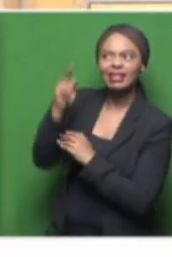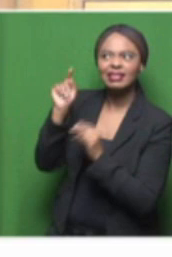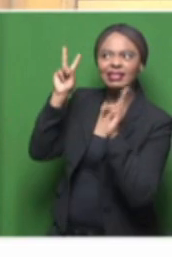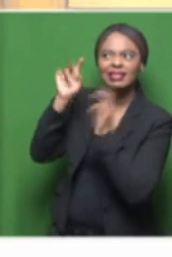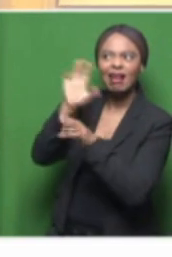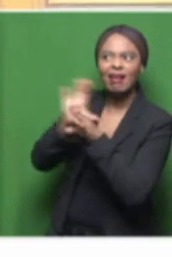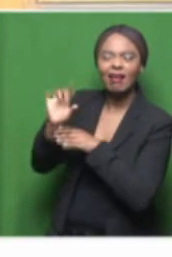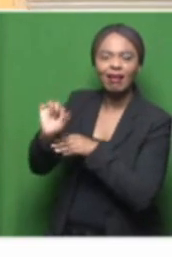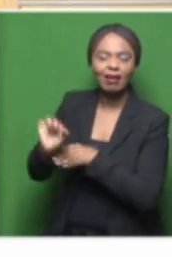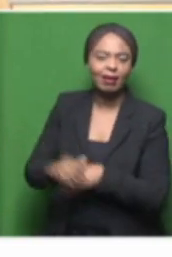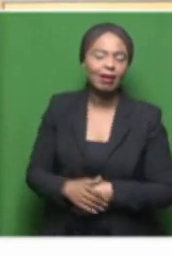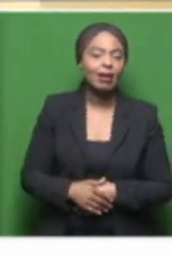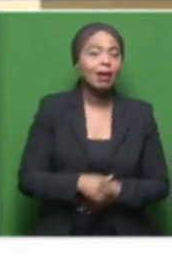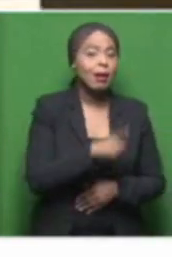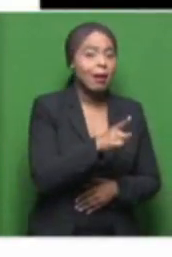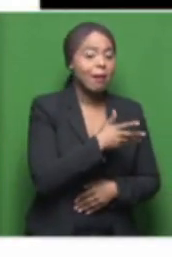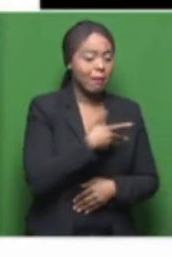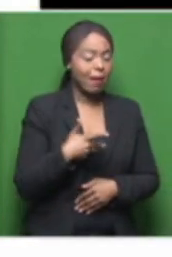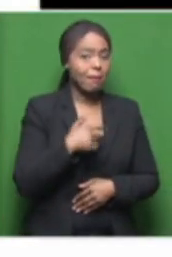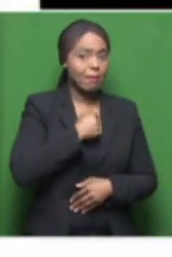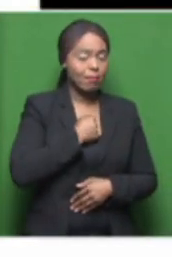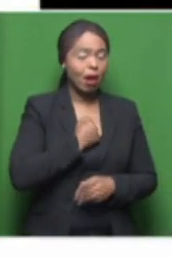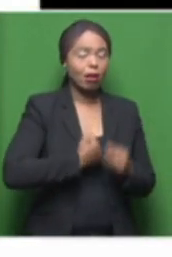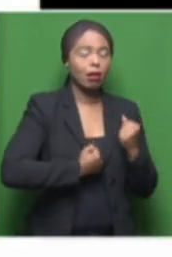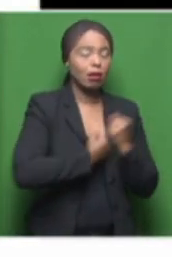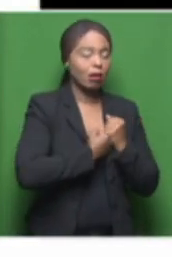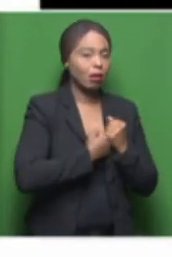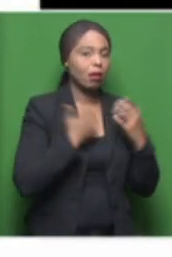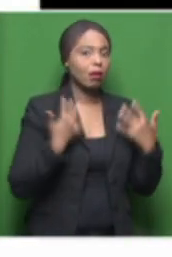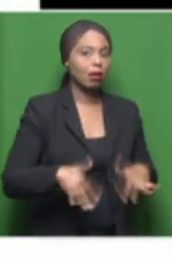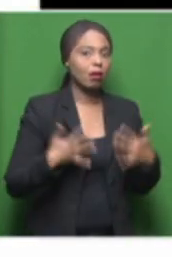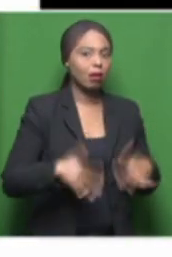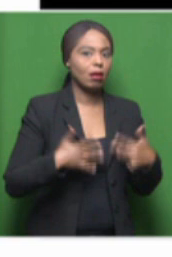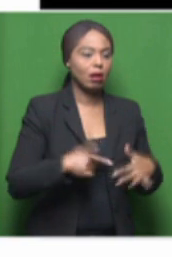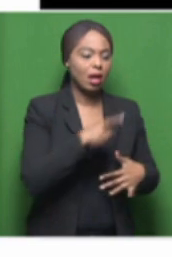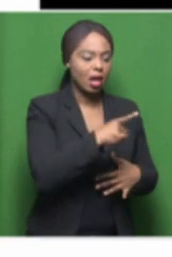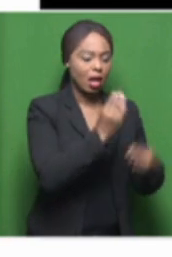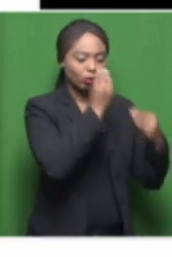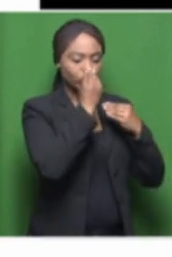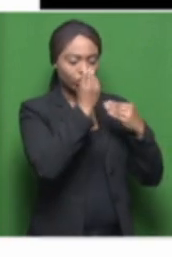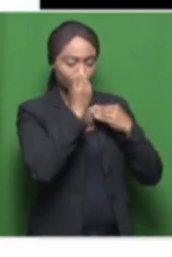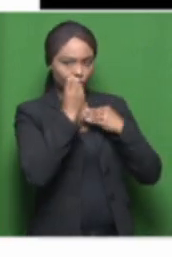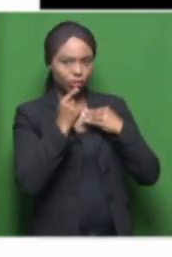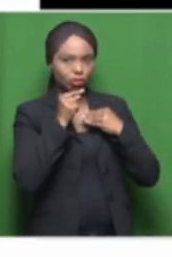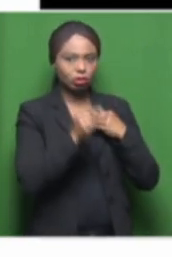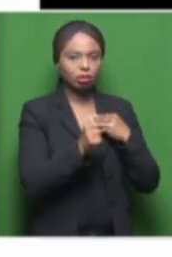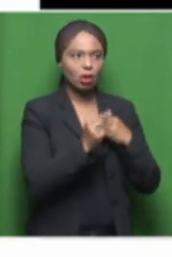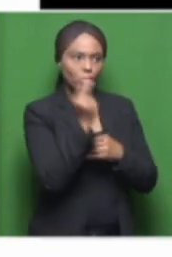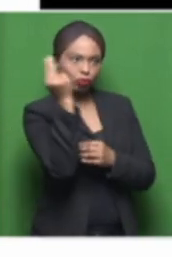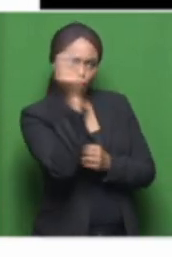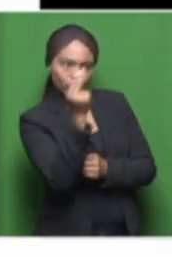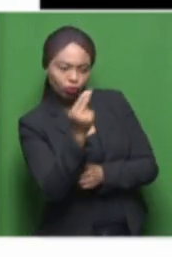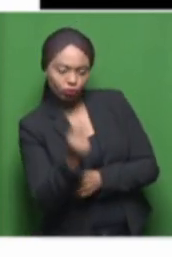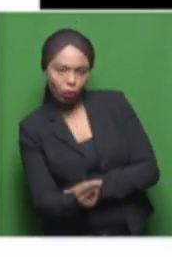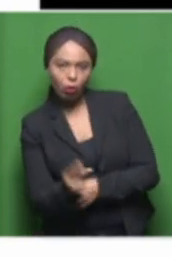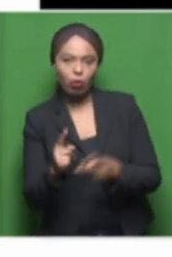Actually, my mom, I get my creativity from my mother. So she taught me how to draw, how to sew from a very young